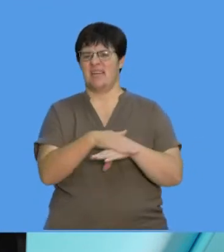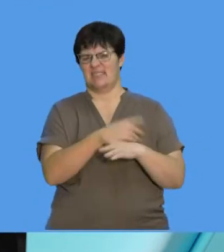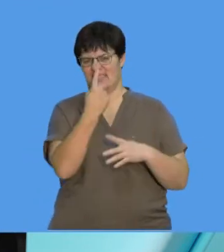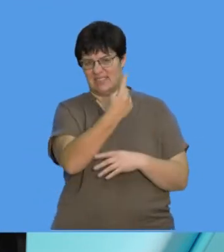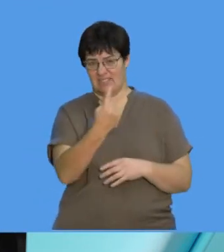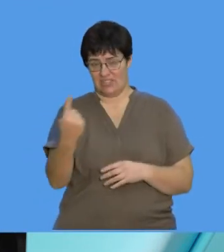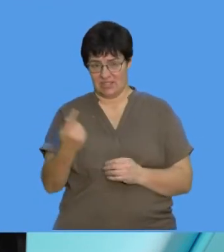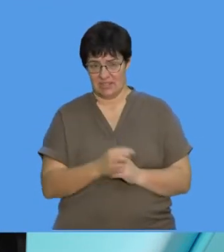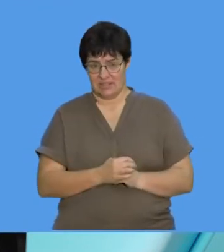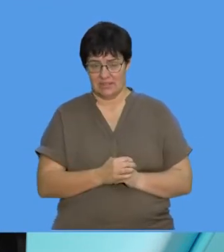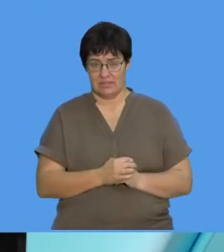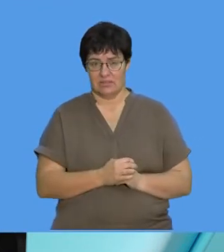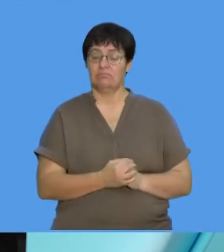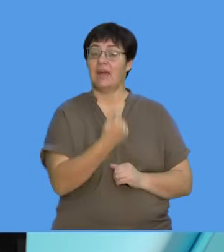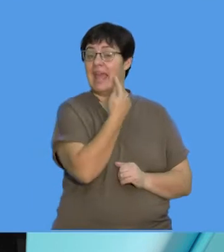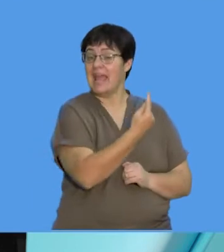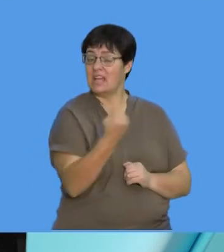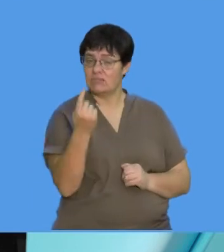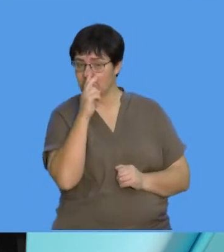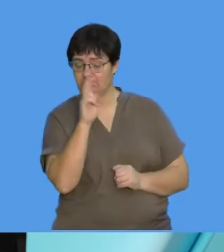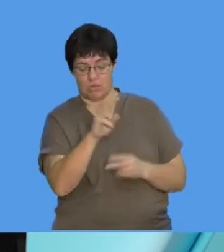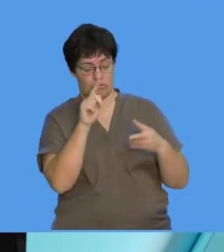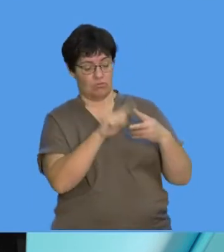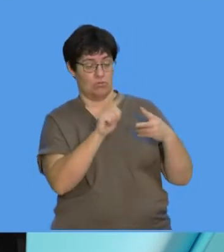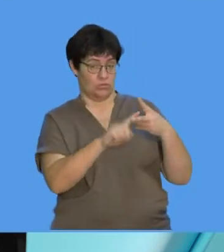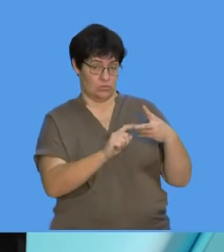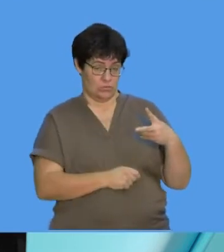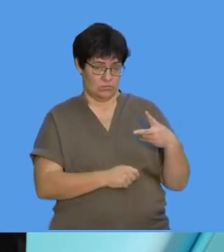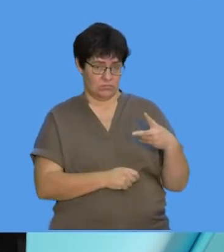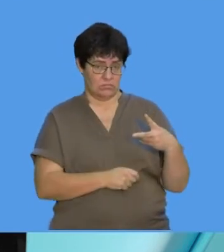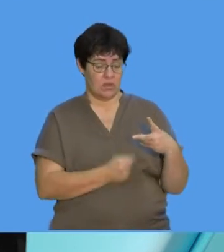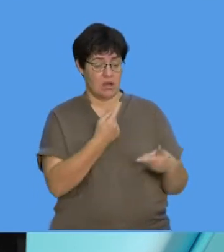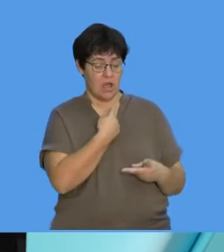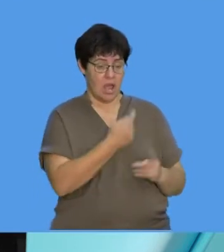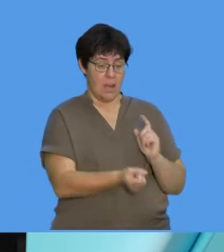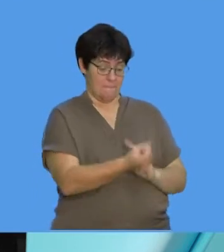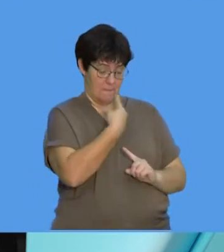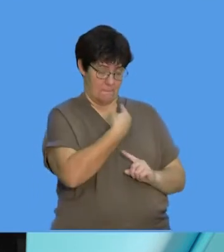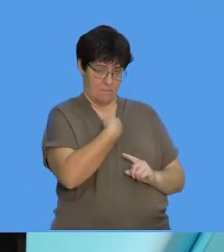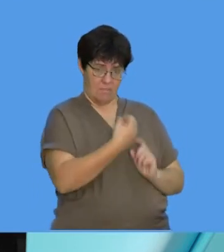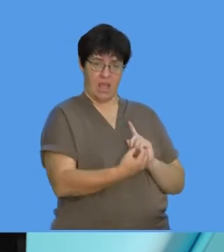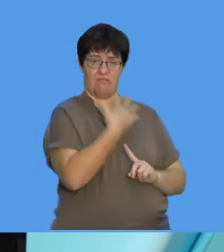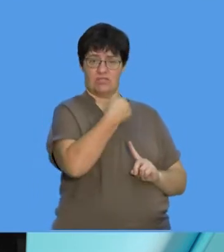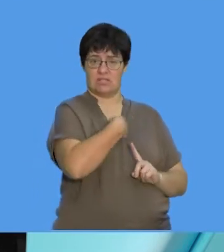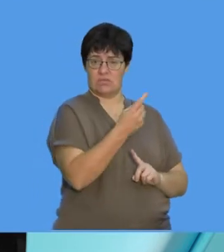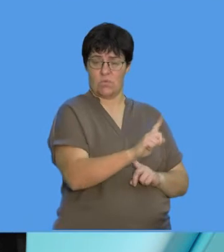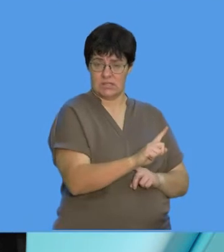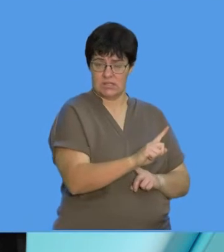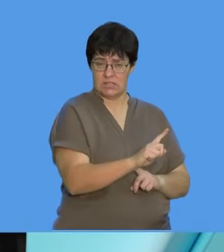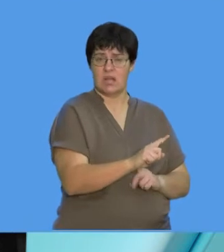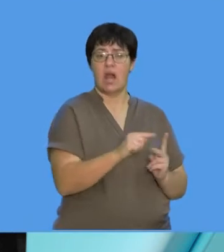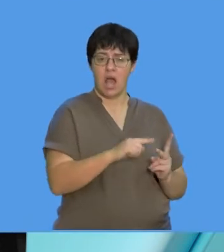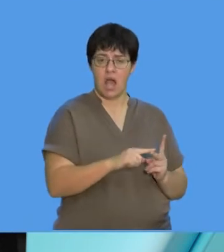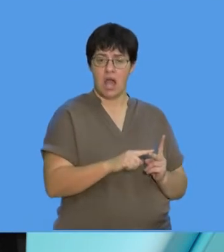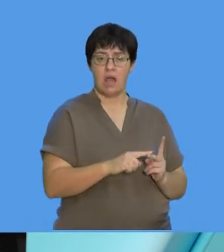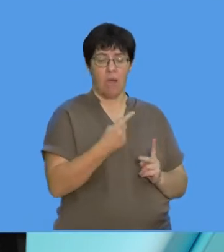them. And for each one, we're going to look at two things. What do they do to us? And actually, we've got one here that actually